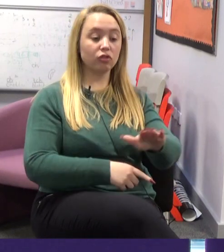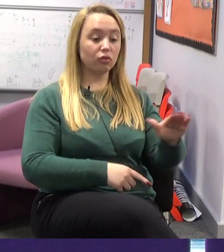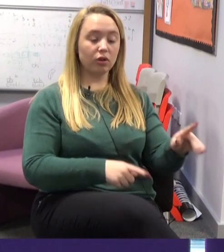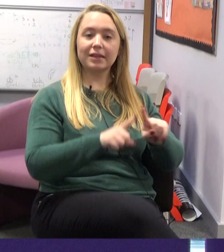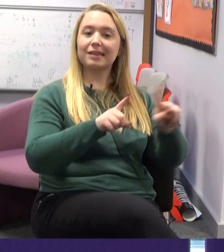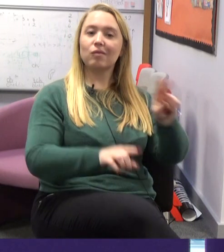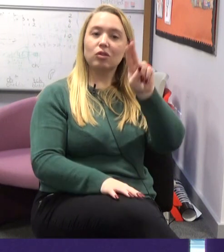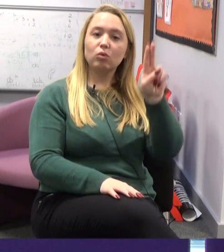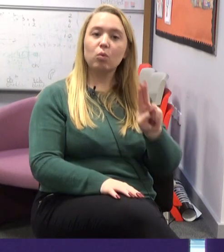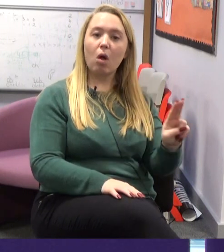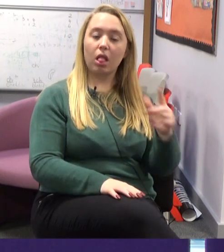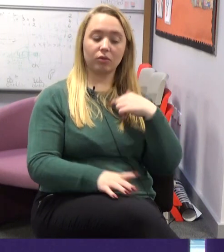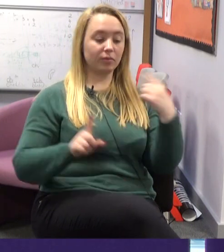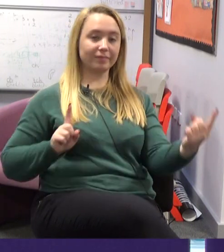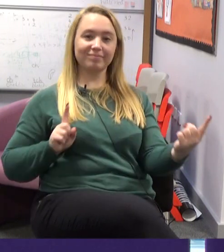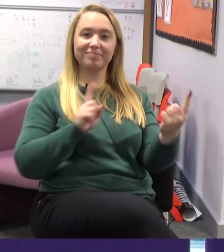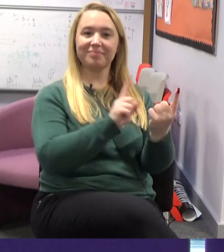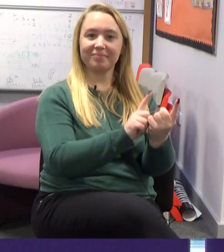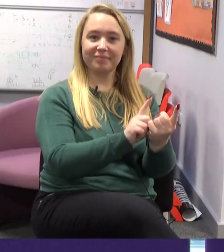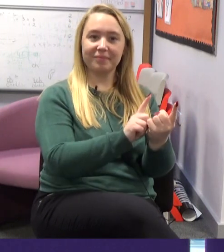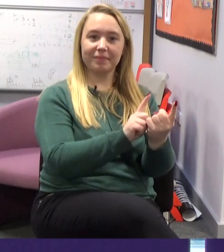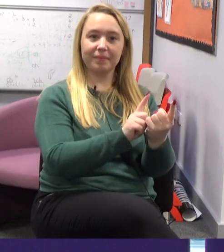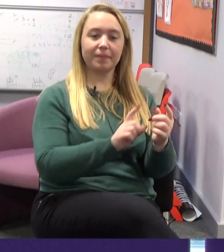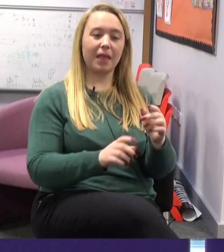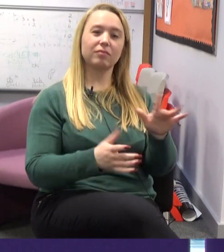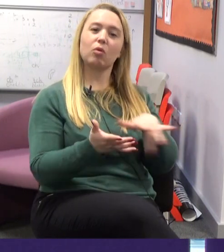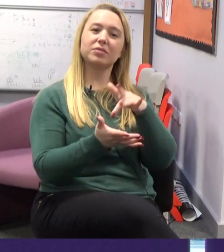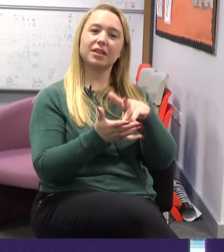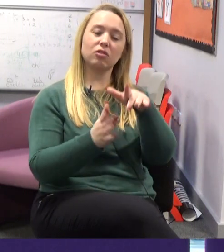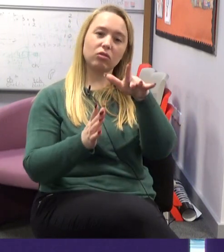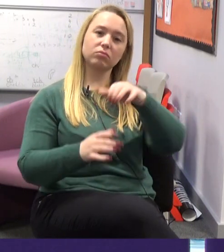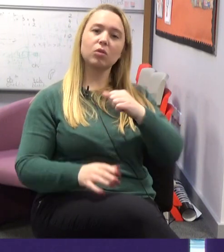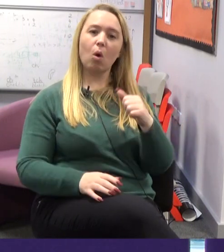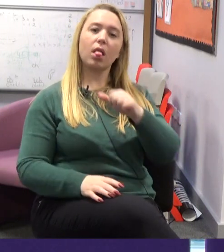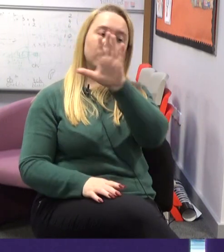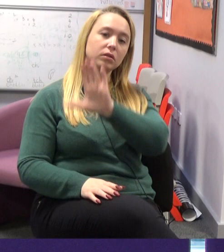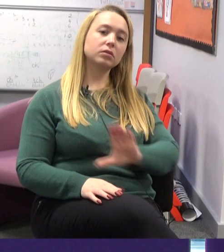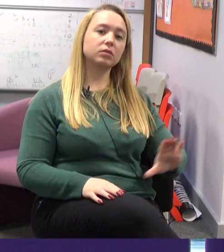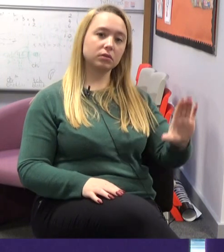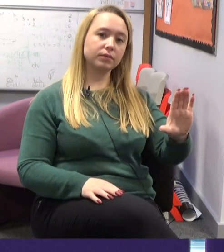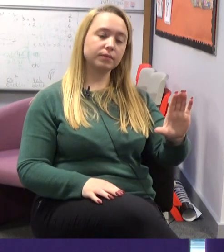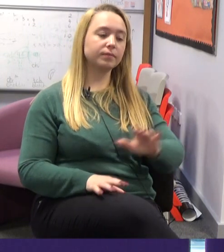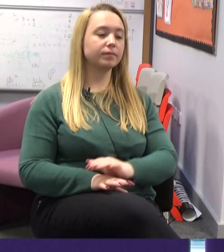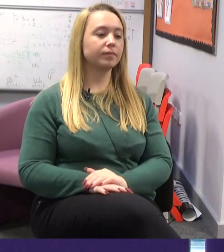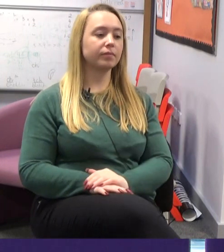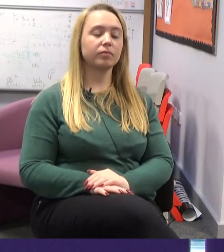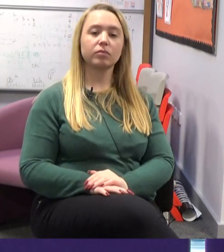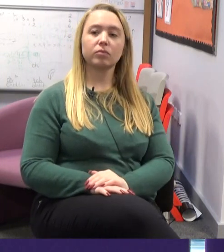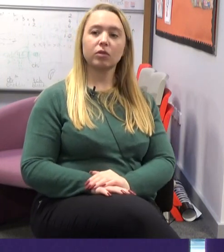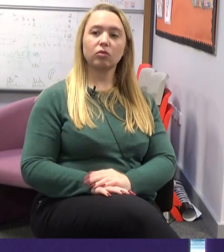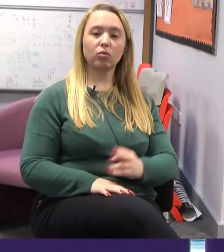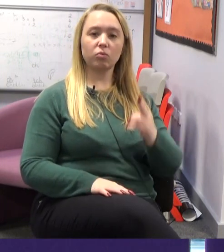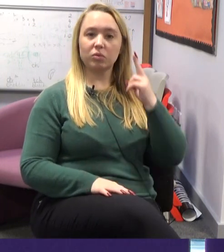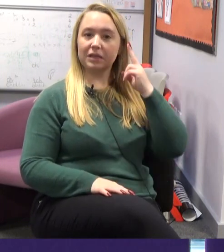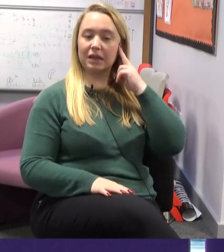Glasgow where we meet other deaf children from schools and units across central Scotland. And from all